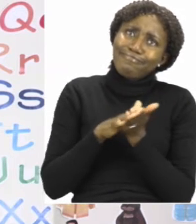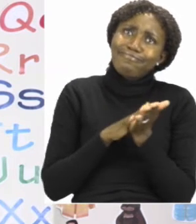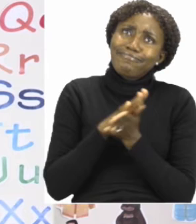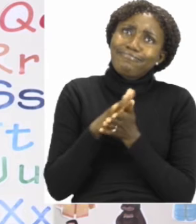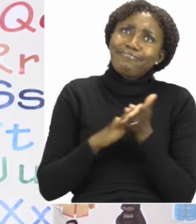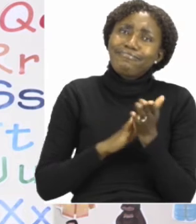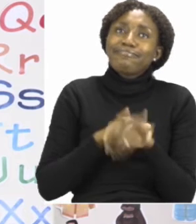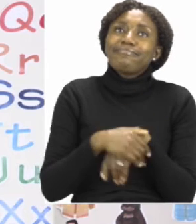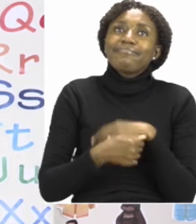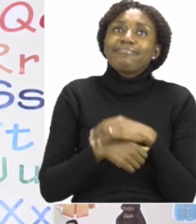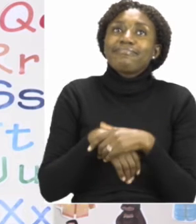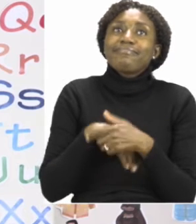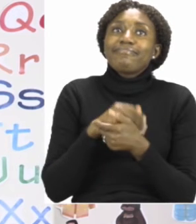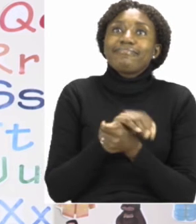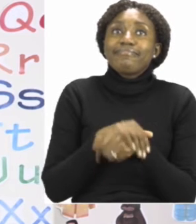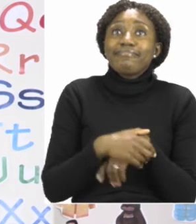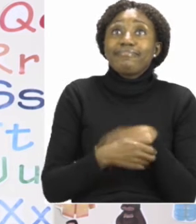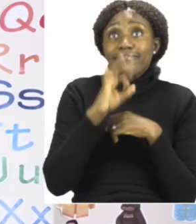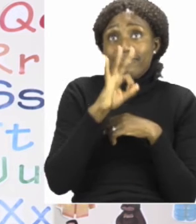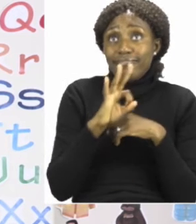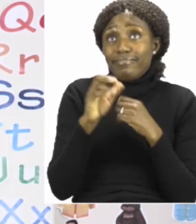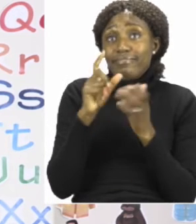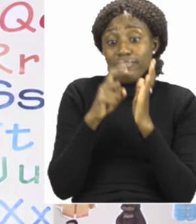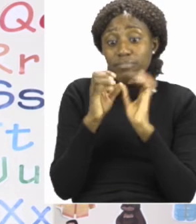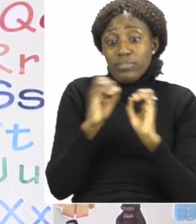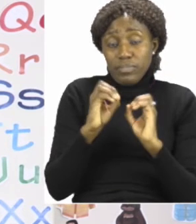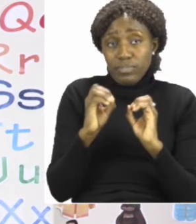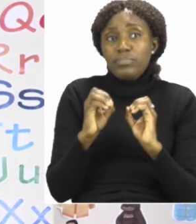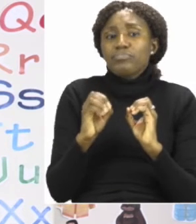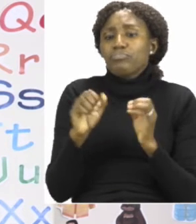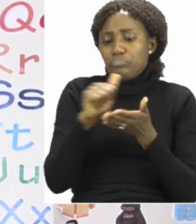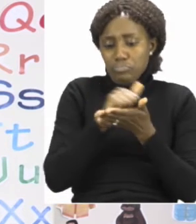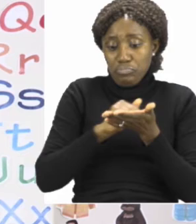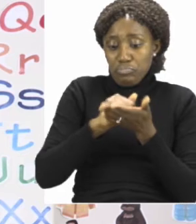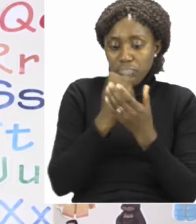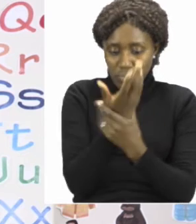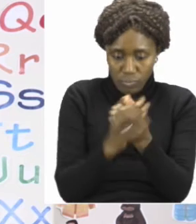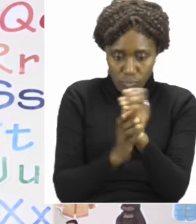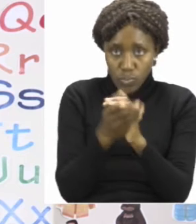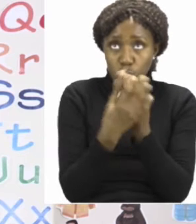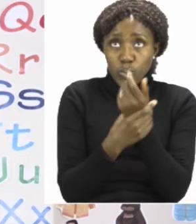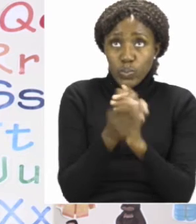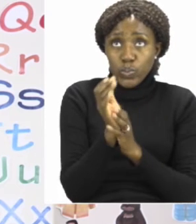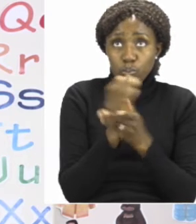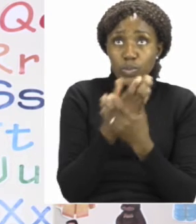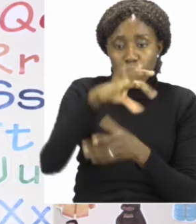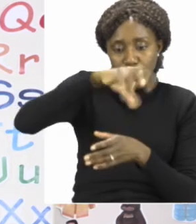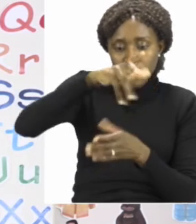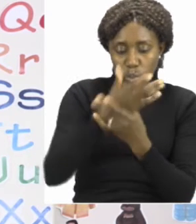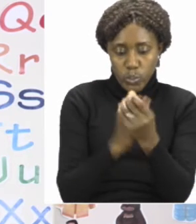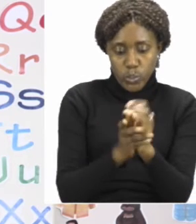and if you don't have sanitizer you can always wash wash your hands with soap and